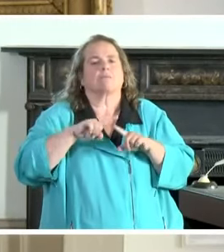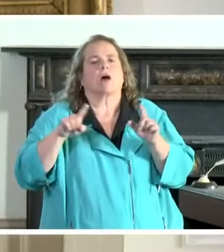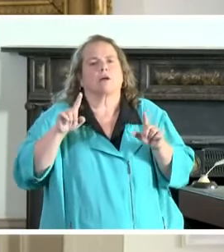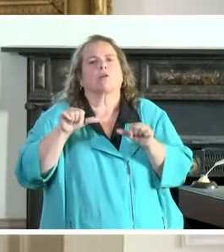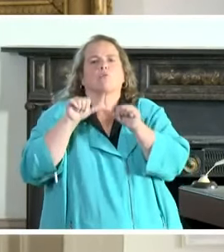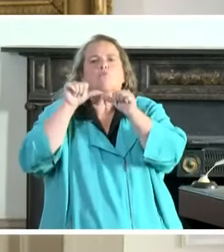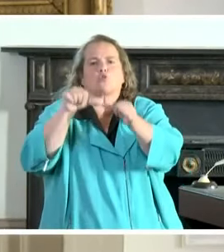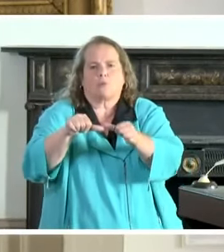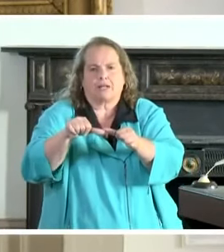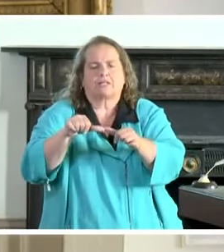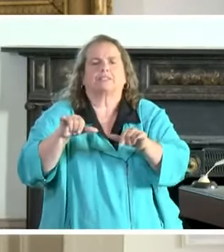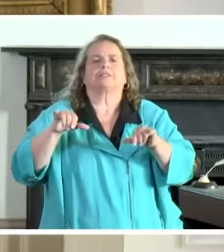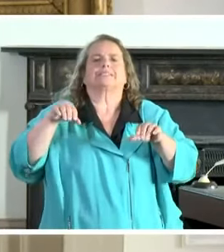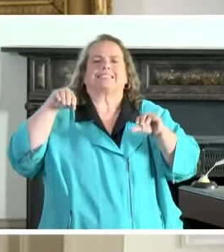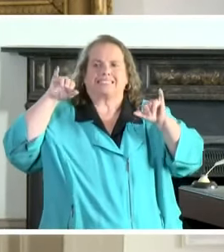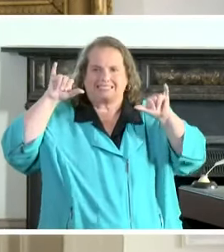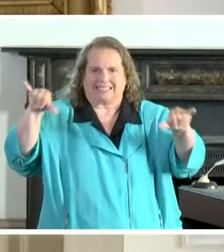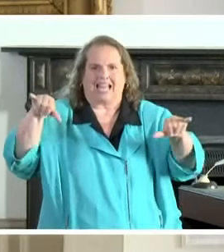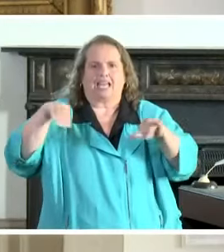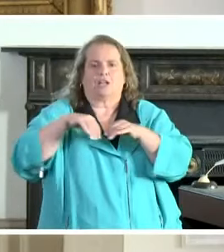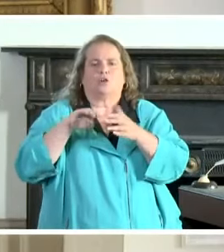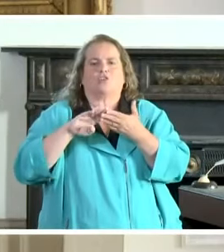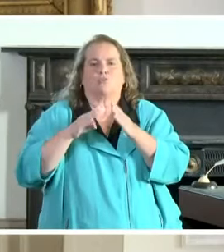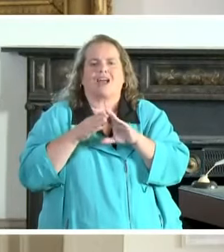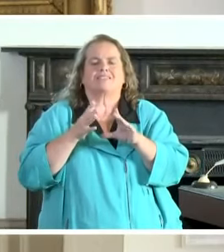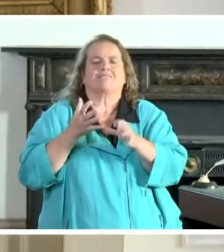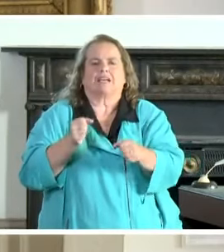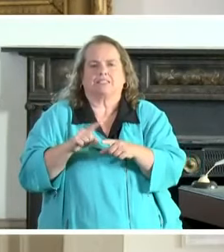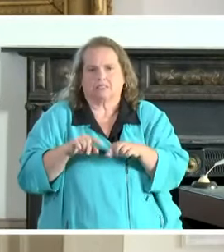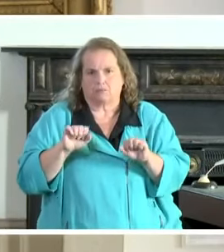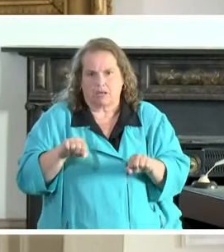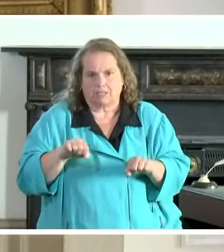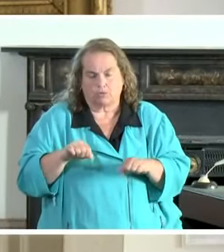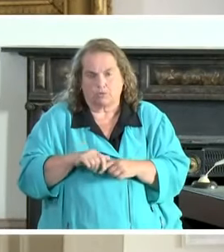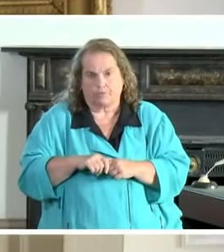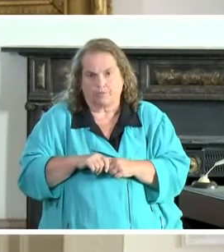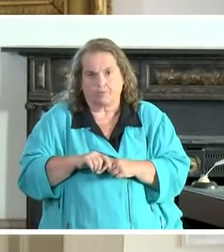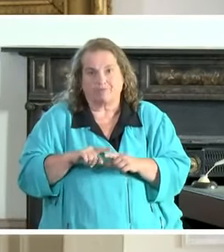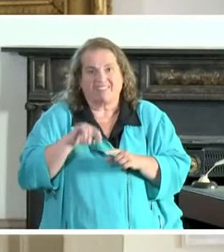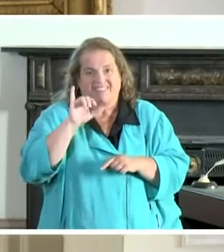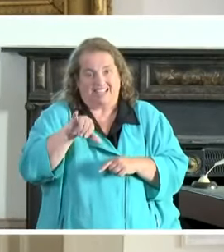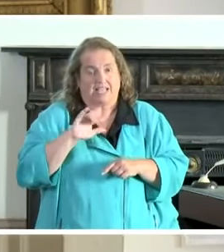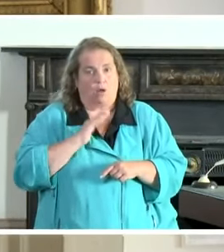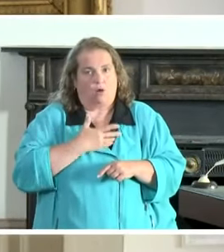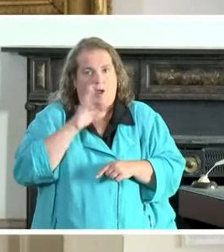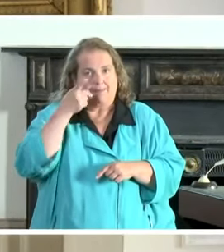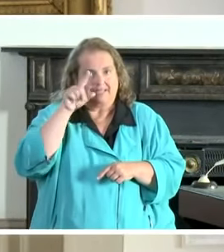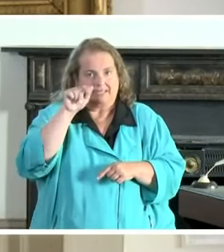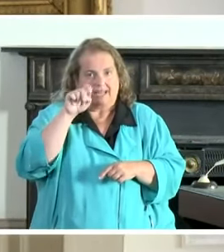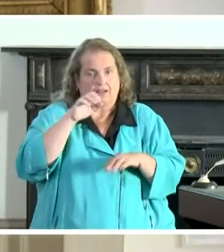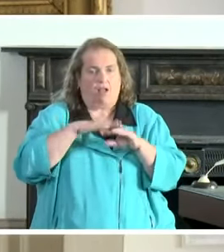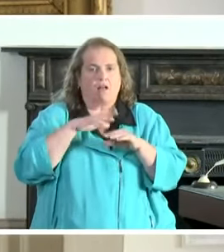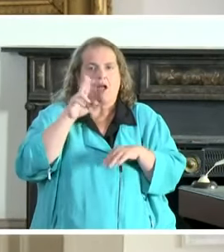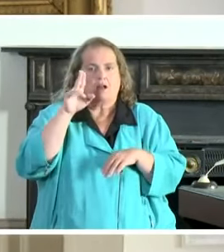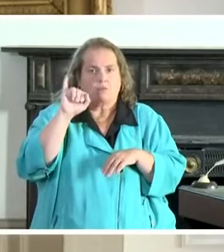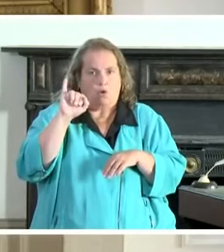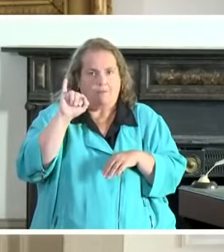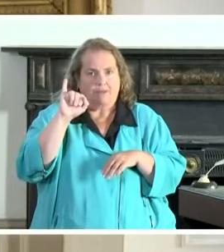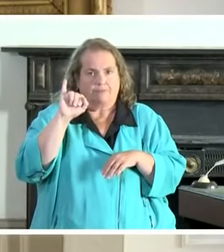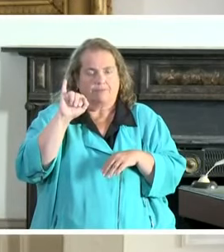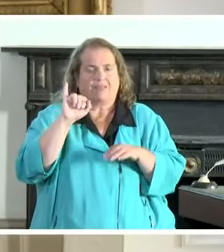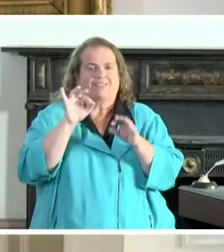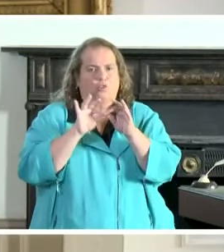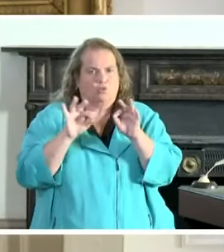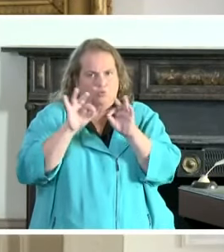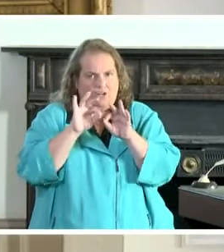get out in these communities as fast as possible. But that is our update on the unemployment side on that really